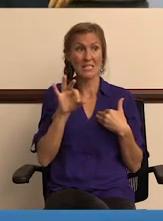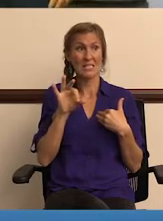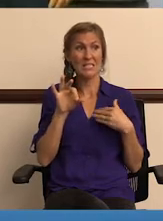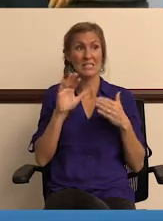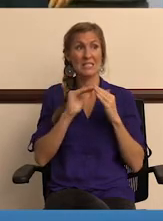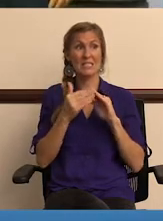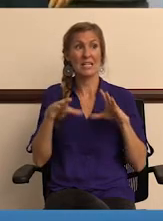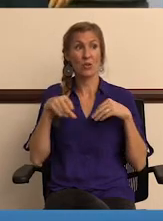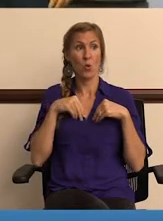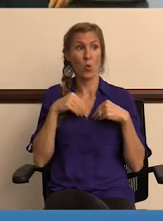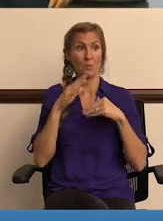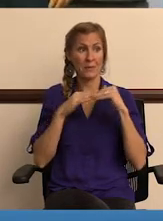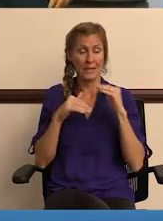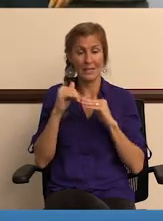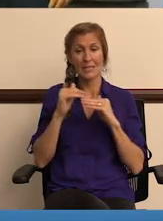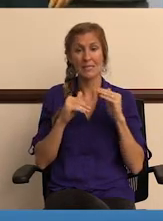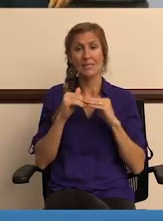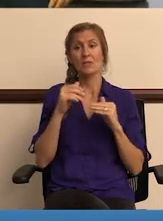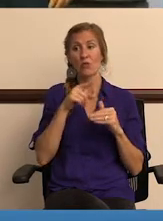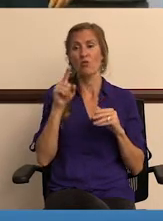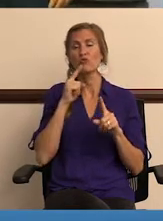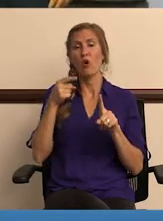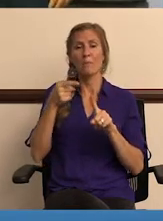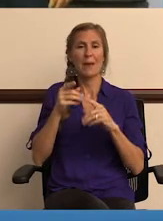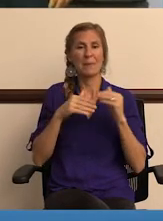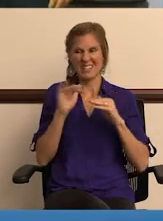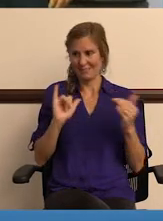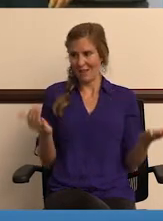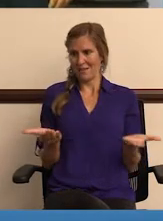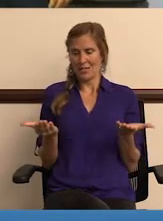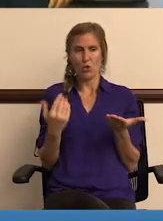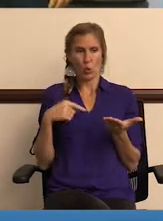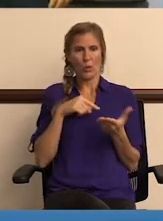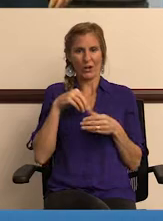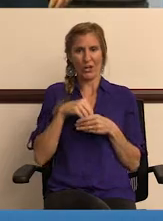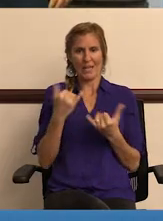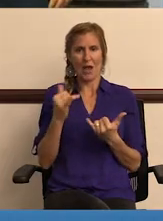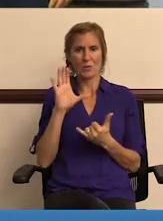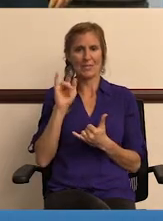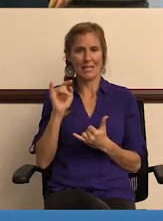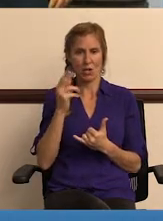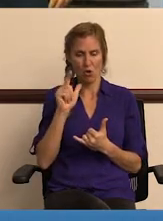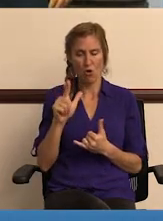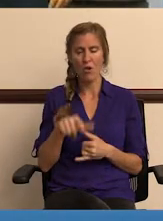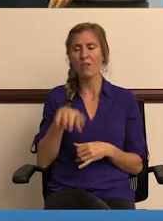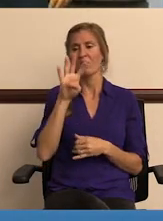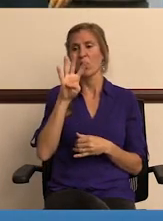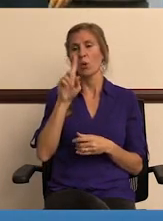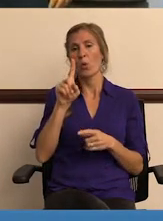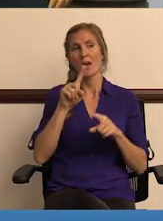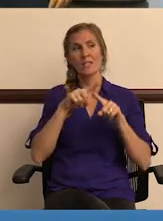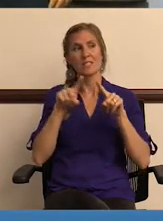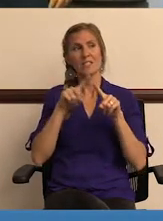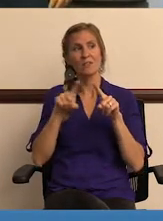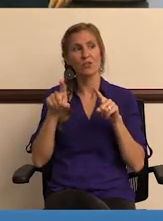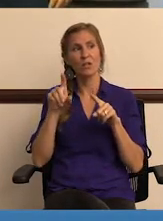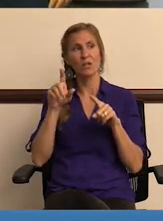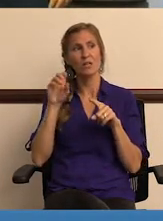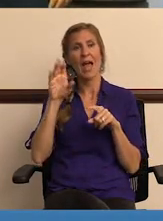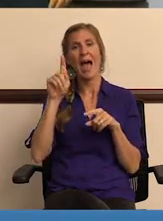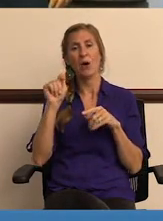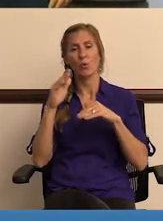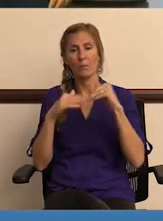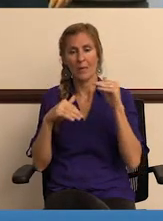you 19 city-owned buildings, and those are main buildings like the one we're in right now, City Hall, and 41 different